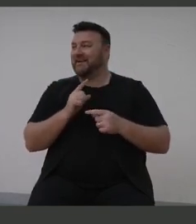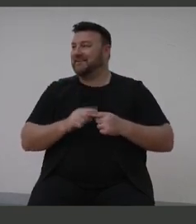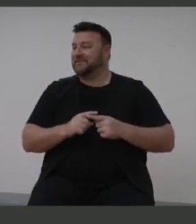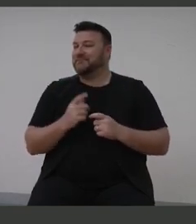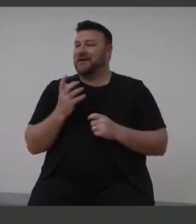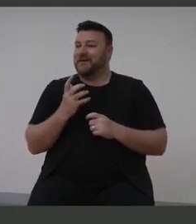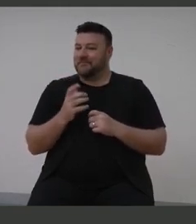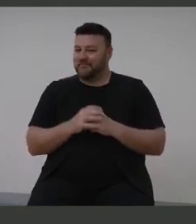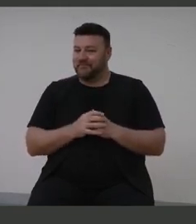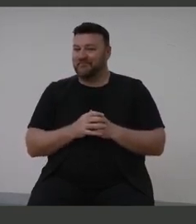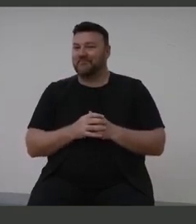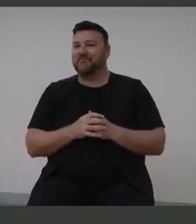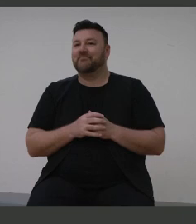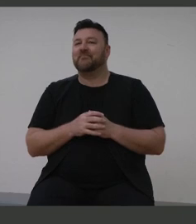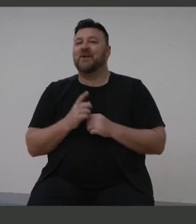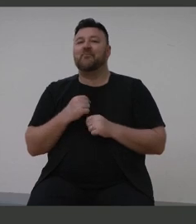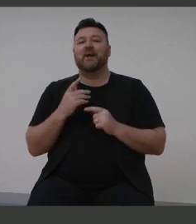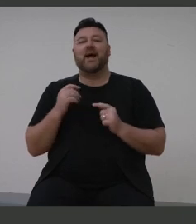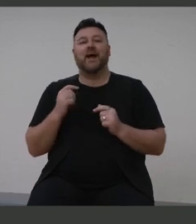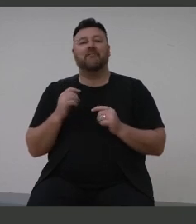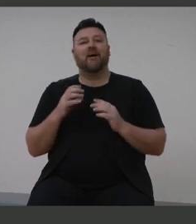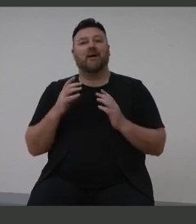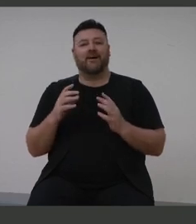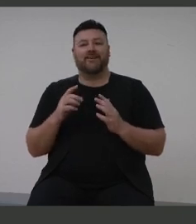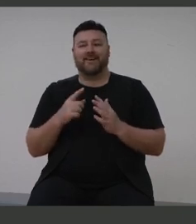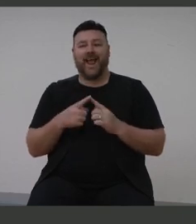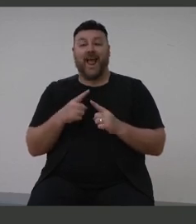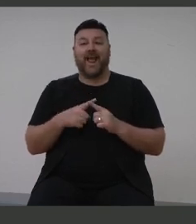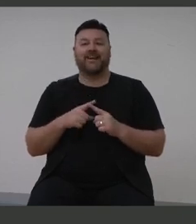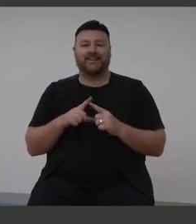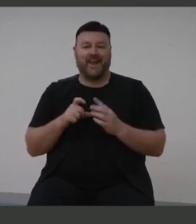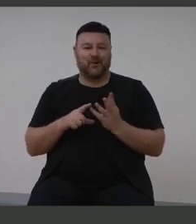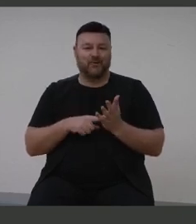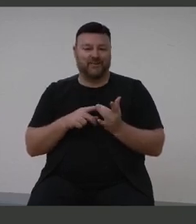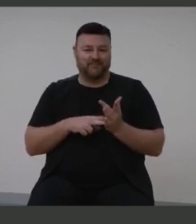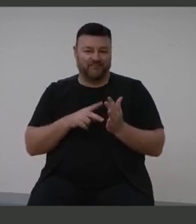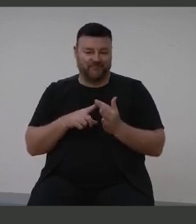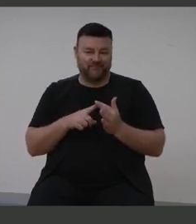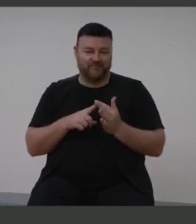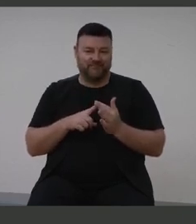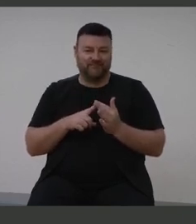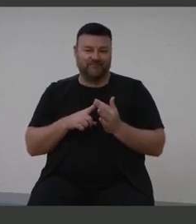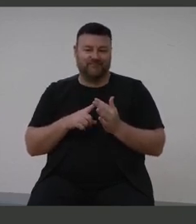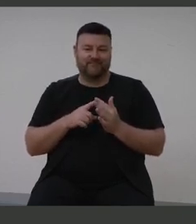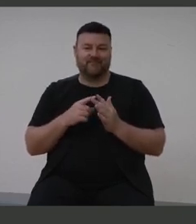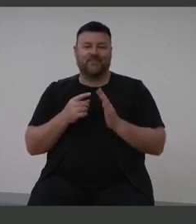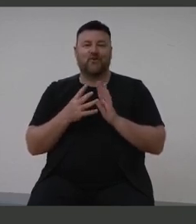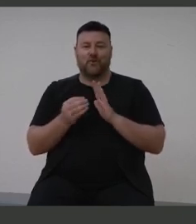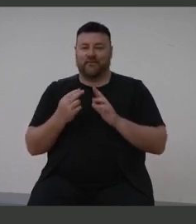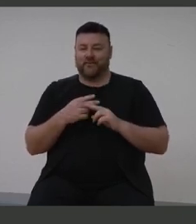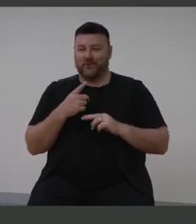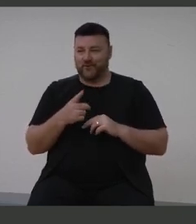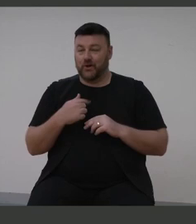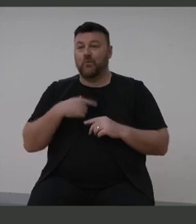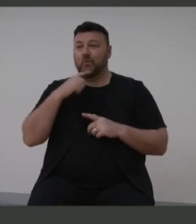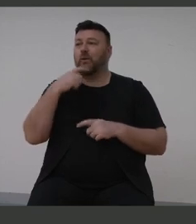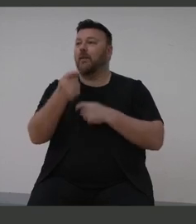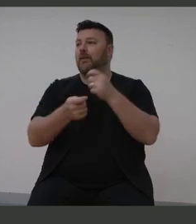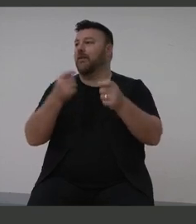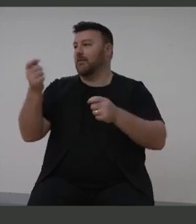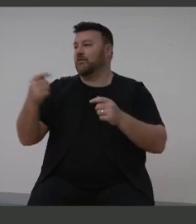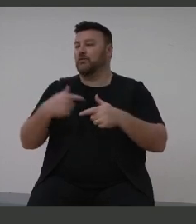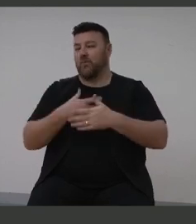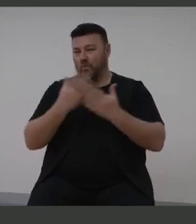also provide you as well, the abridged version. We will be providing copies of the World Report on Hearing to each of your